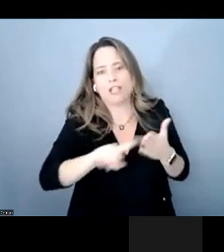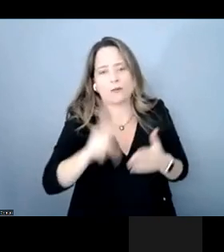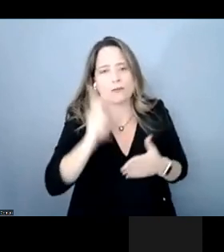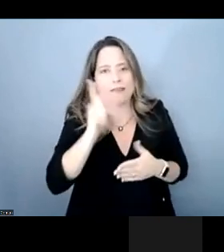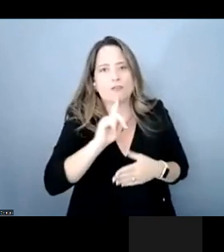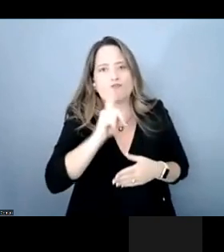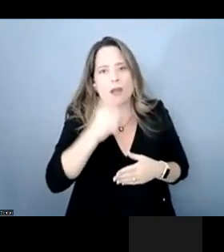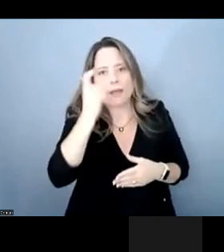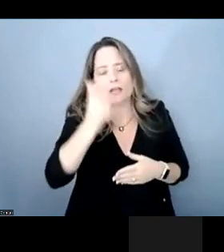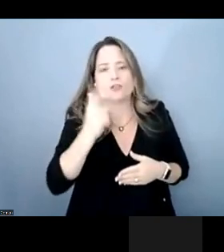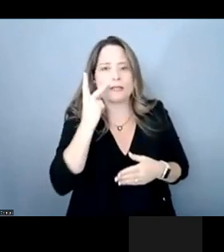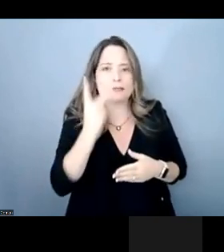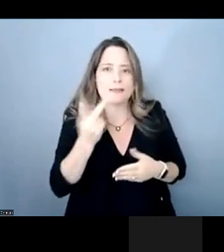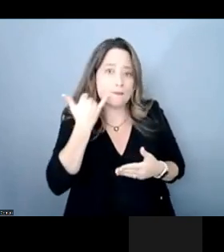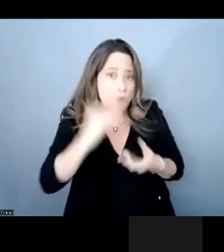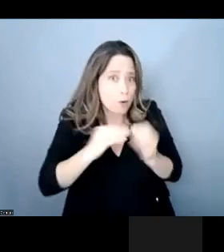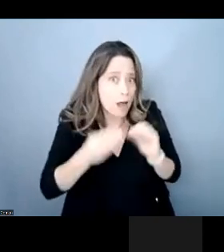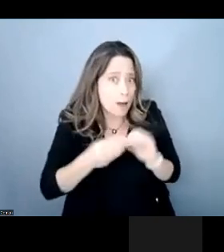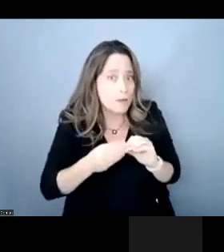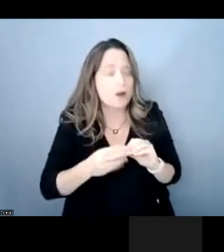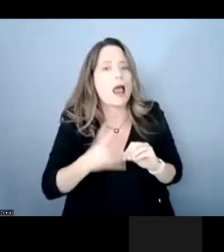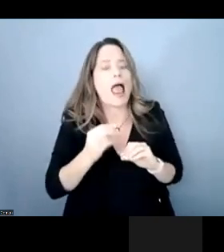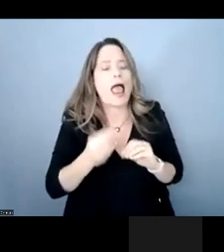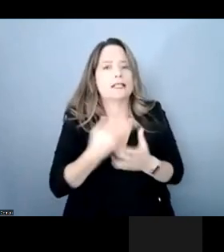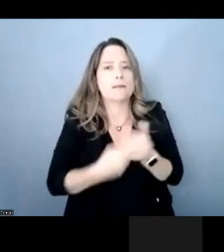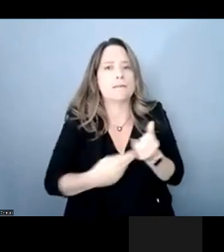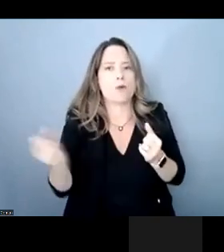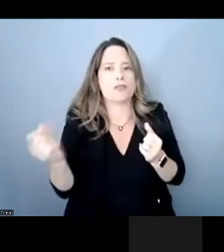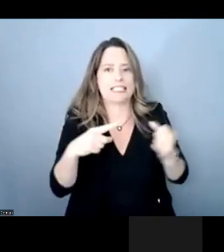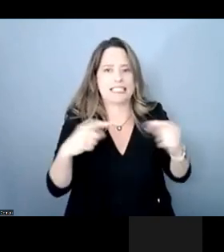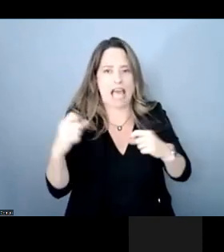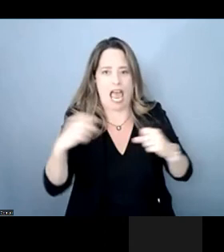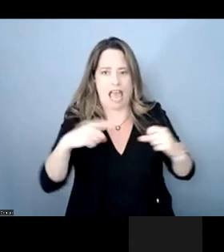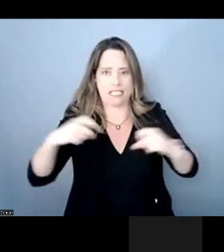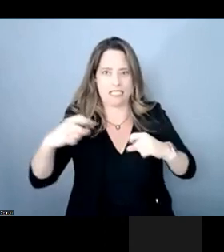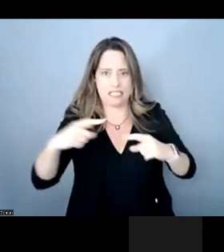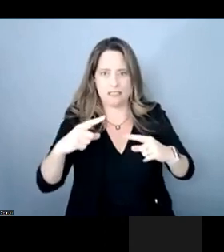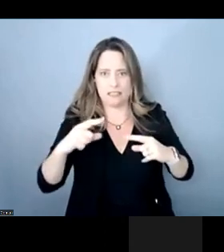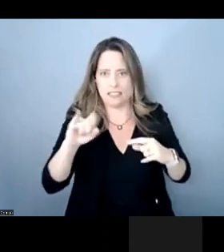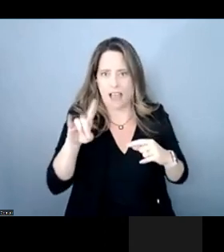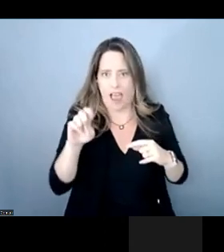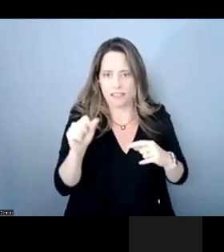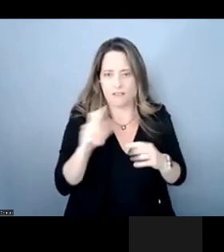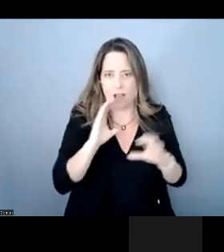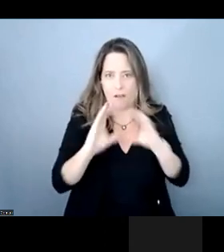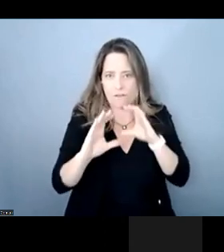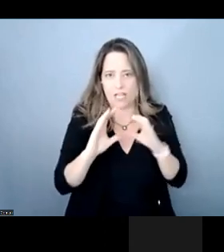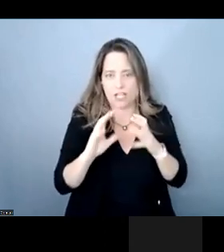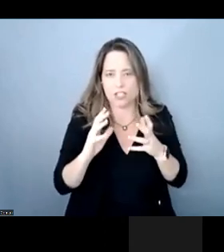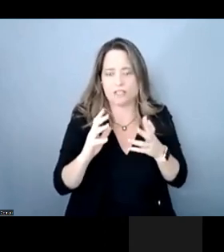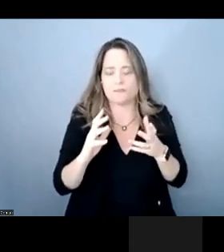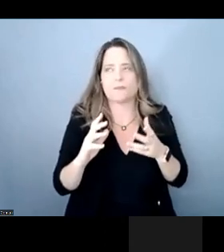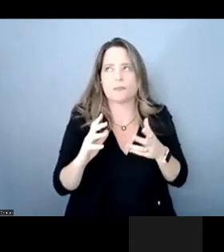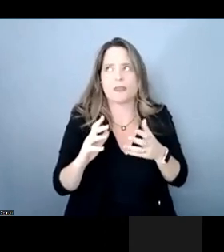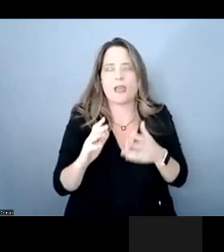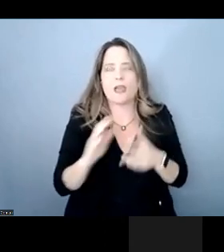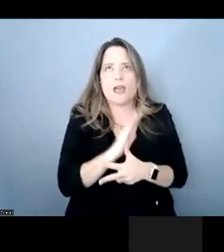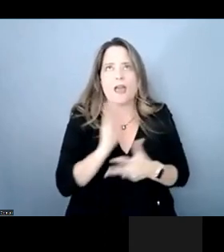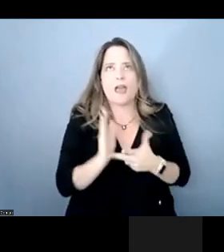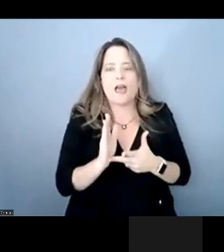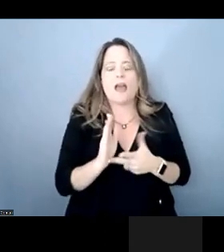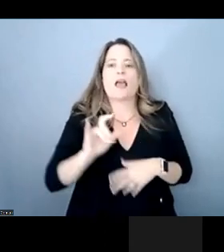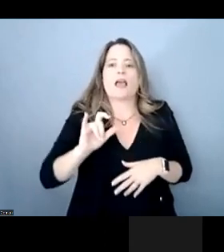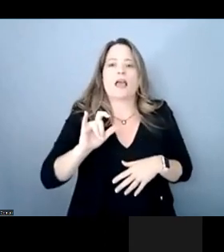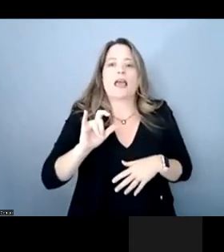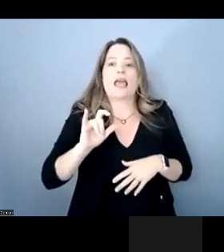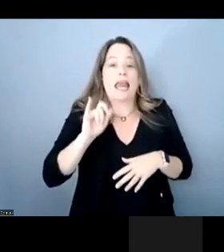coming from it is two sides so it's the individual both sides of the conversation and if it is able to